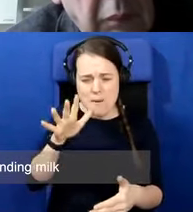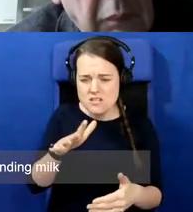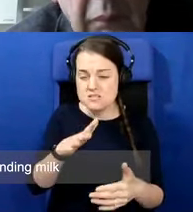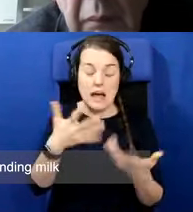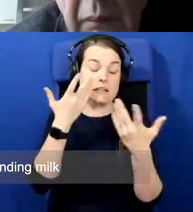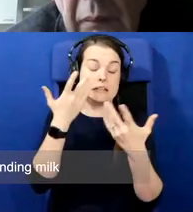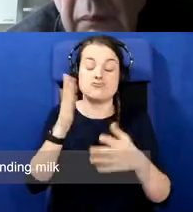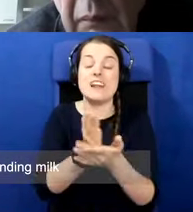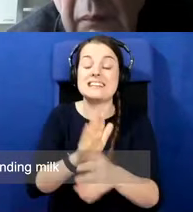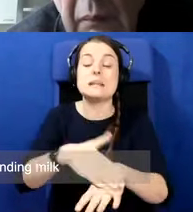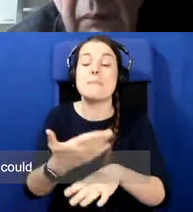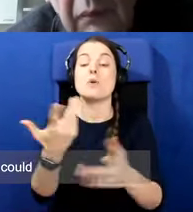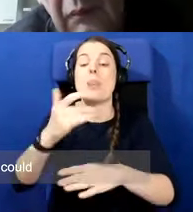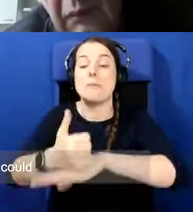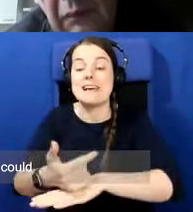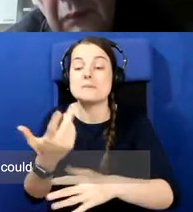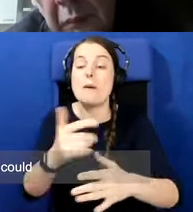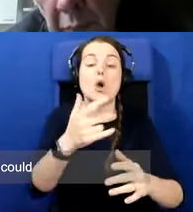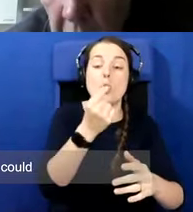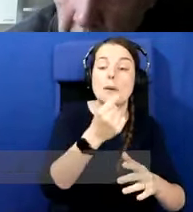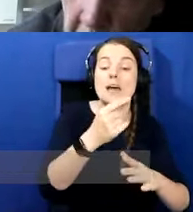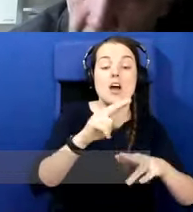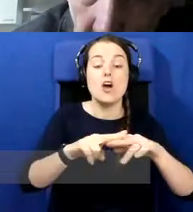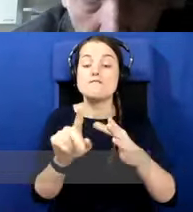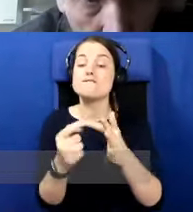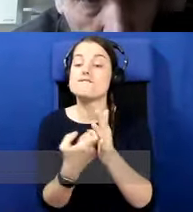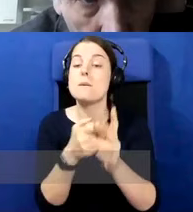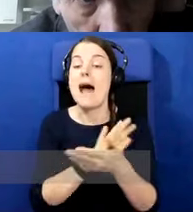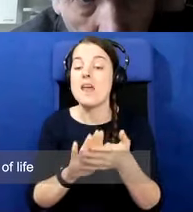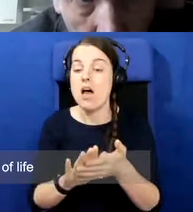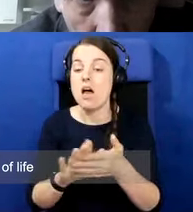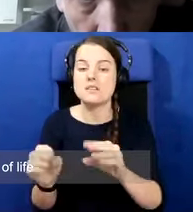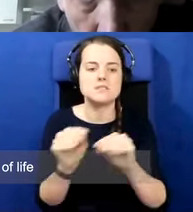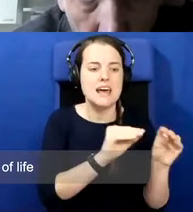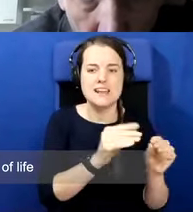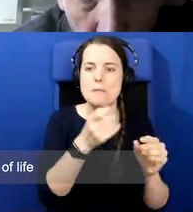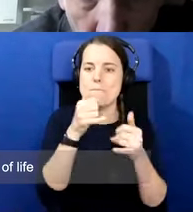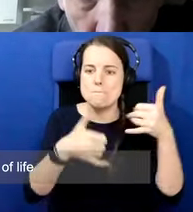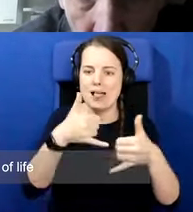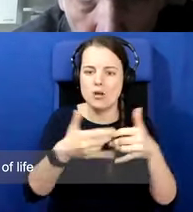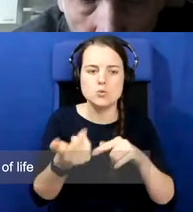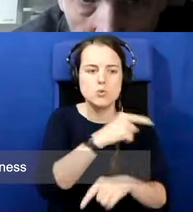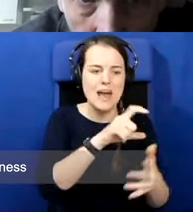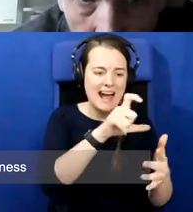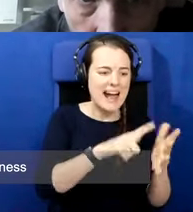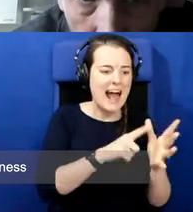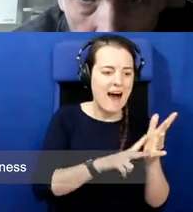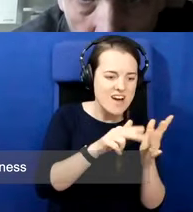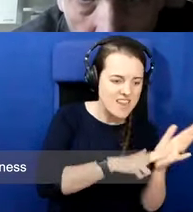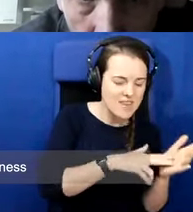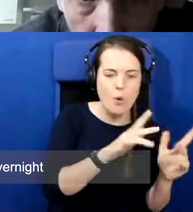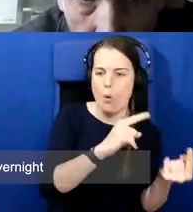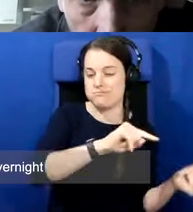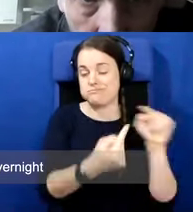Fermanagh farmer sending milk to a creamery and cabin, or it could have been the reverse. And, you know, their whole way of life, their whole way of doing business